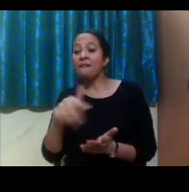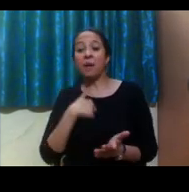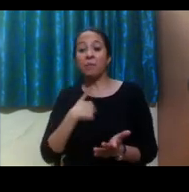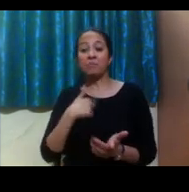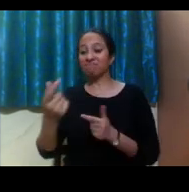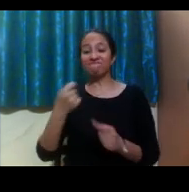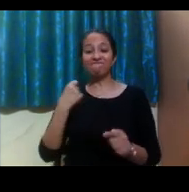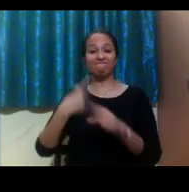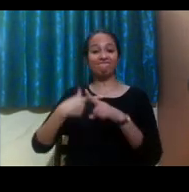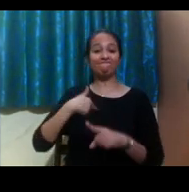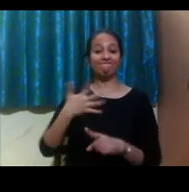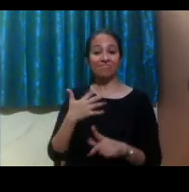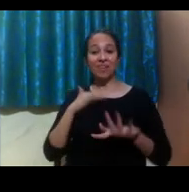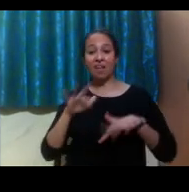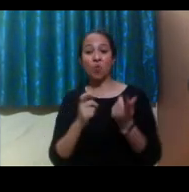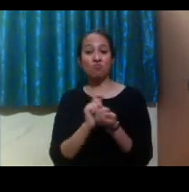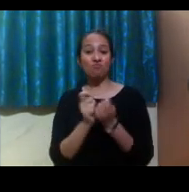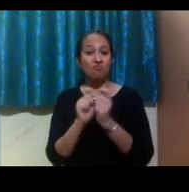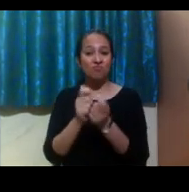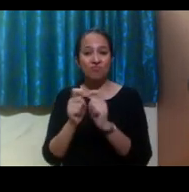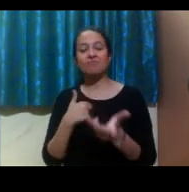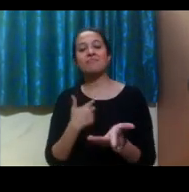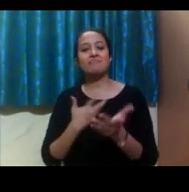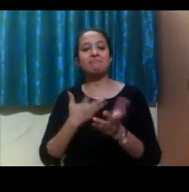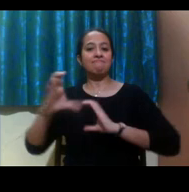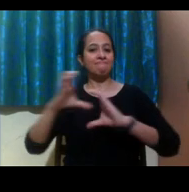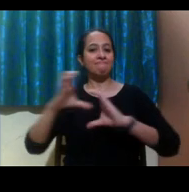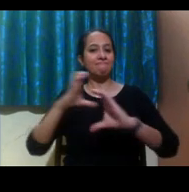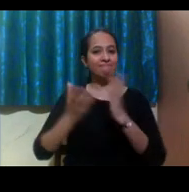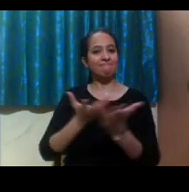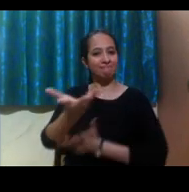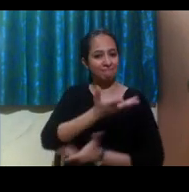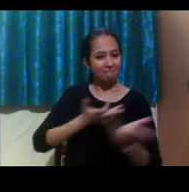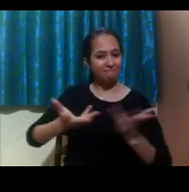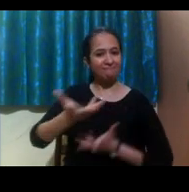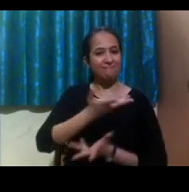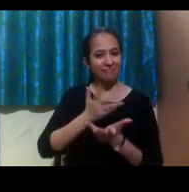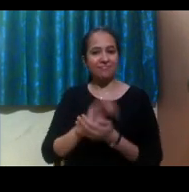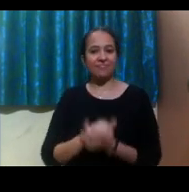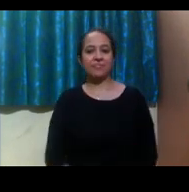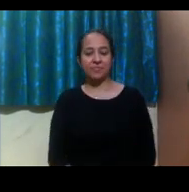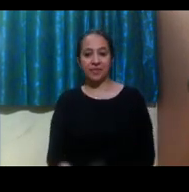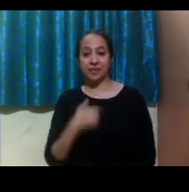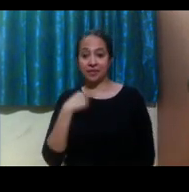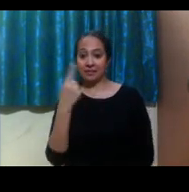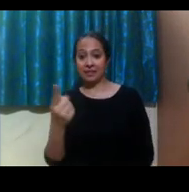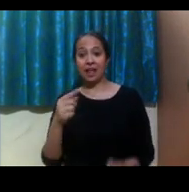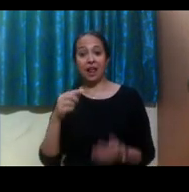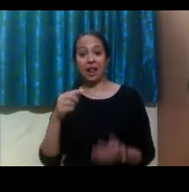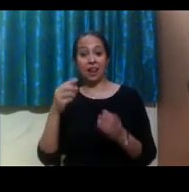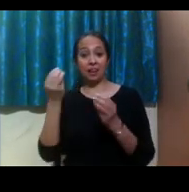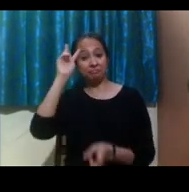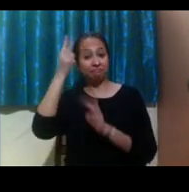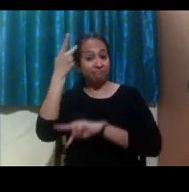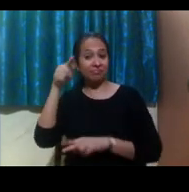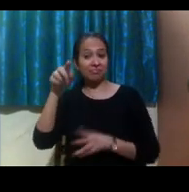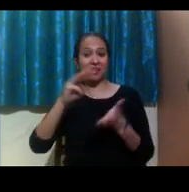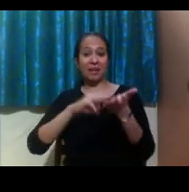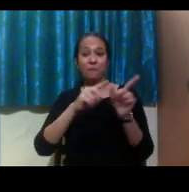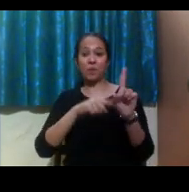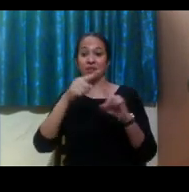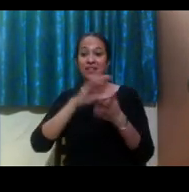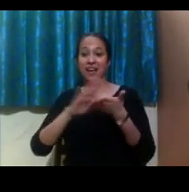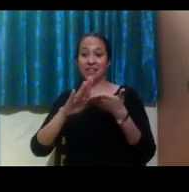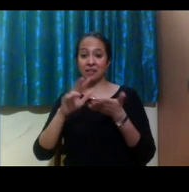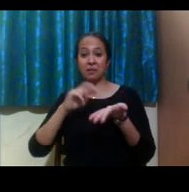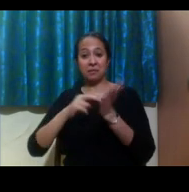information to really help you. And I just kind of put the myth here that there is too much independence in the U.S. So